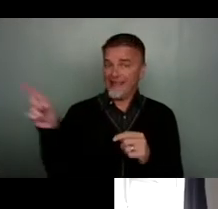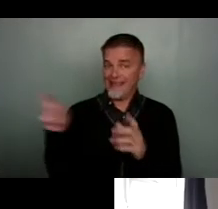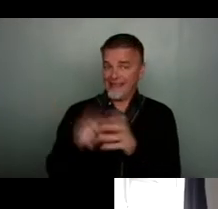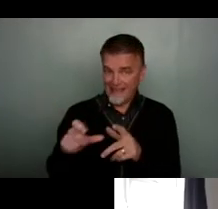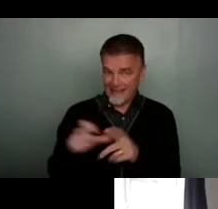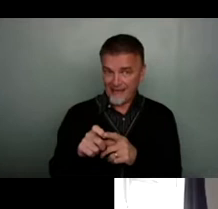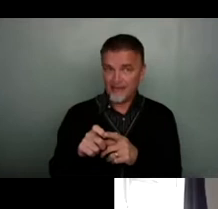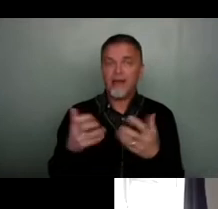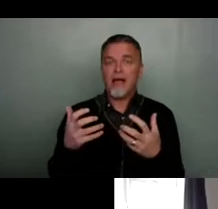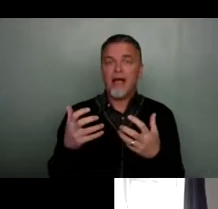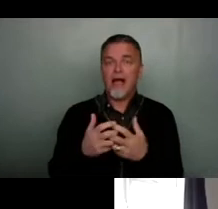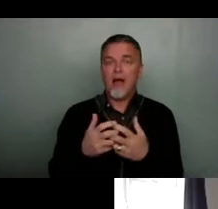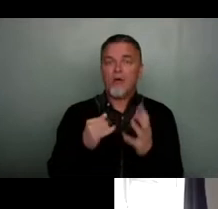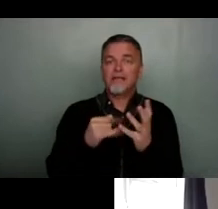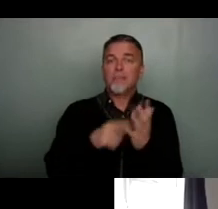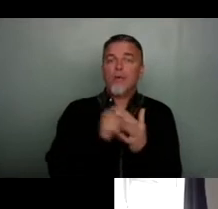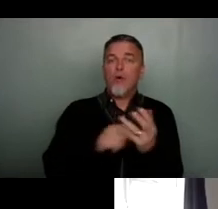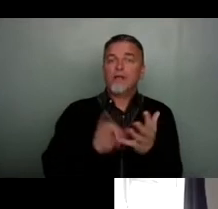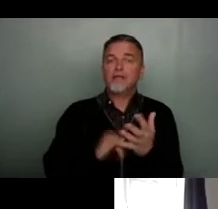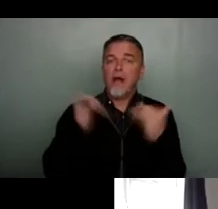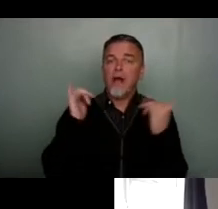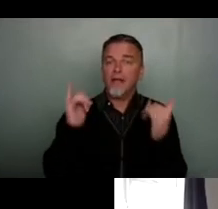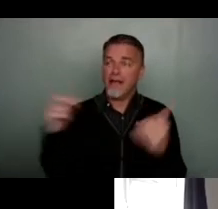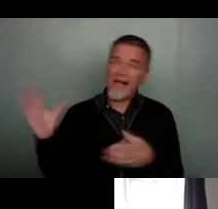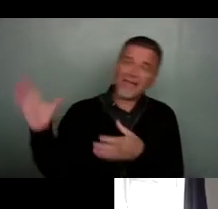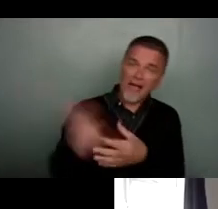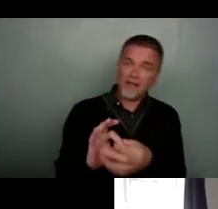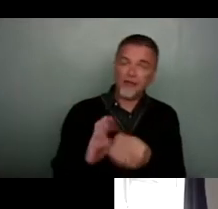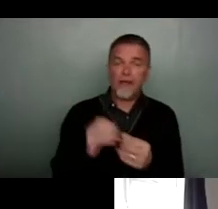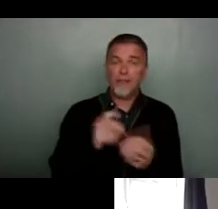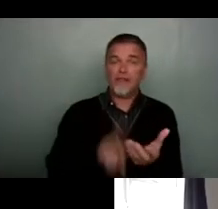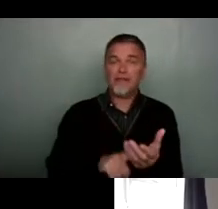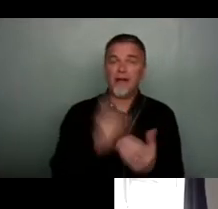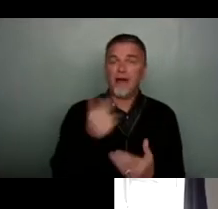St Paul's Carnival engaged with Bristol Arts Channel.